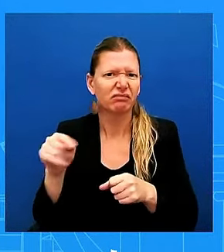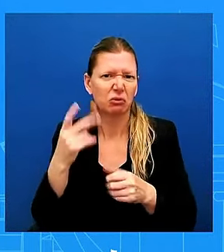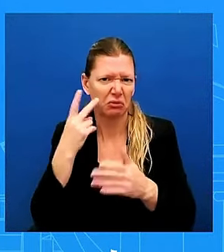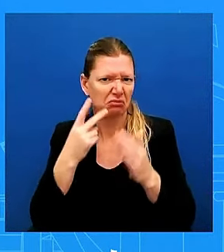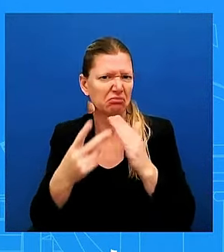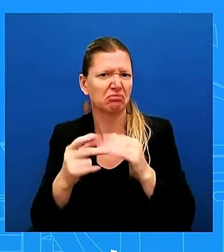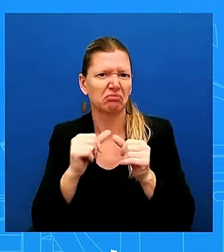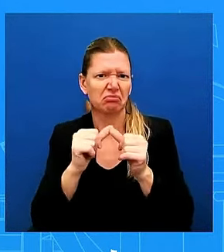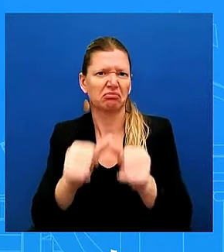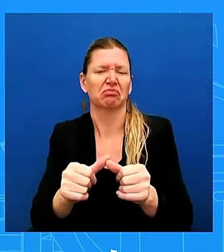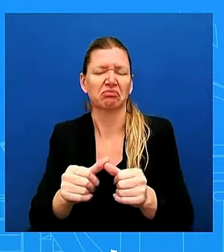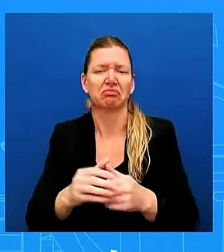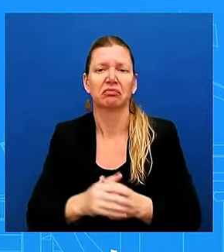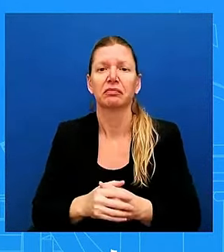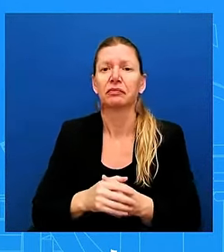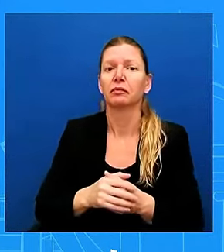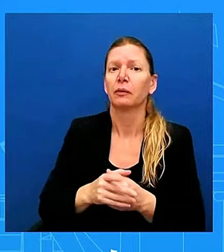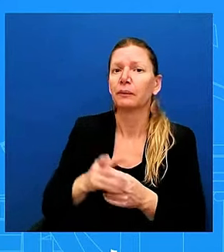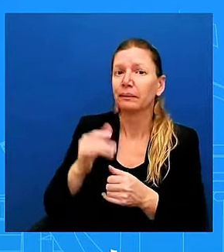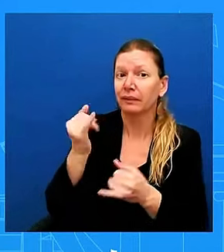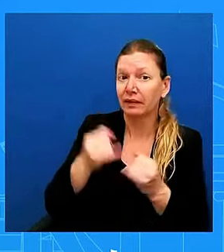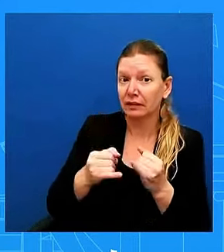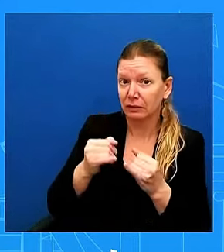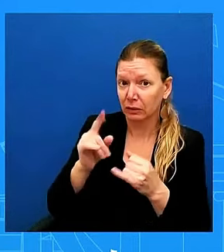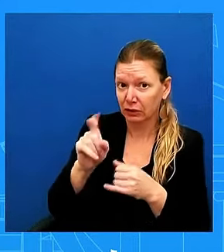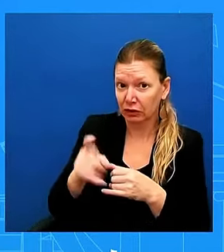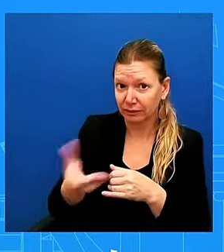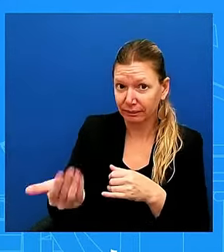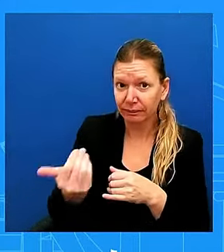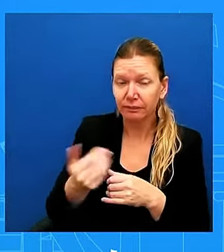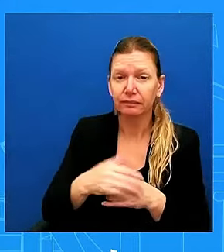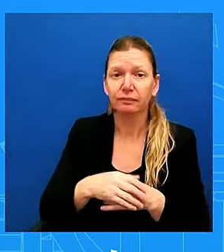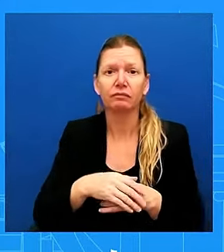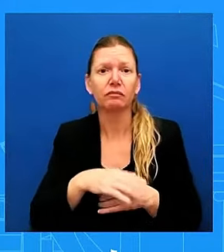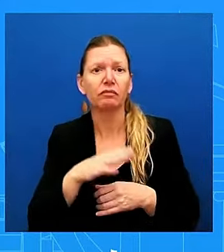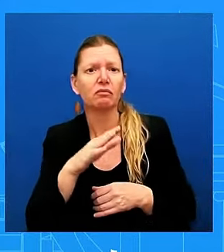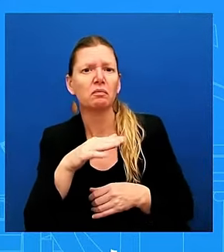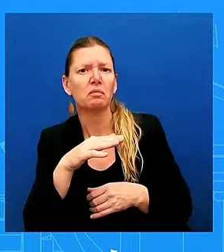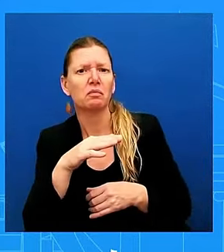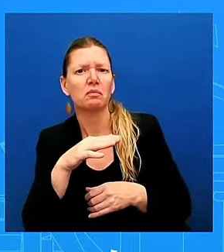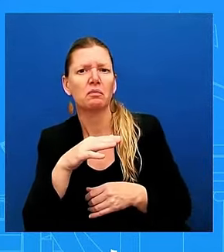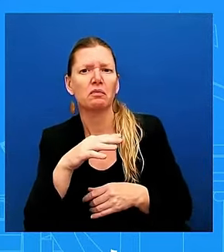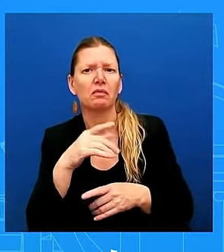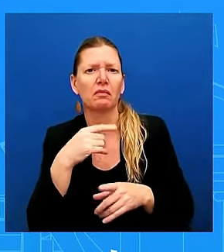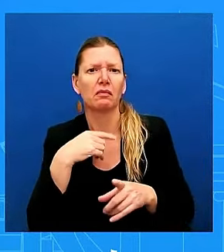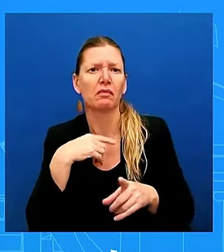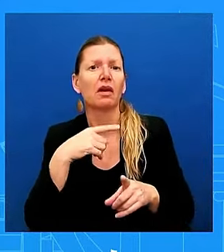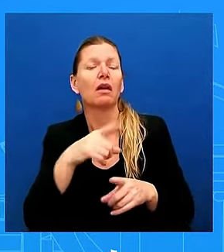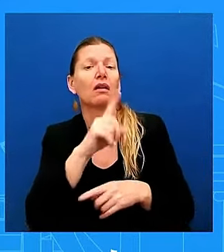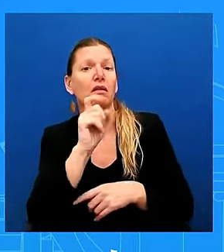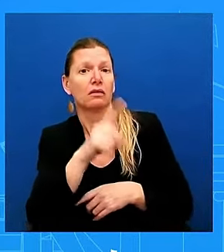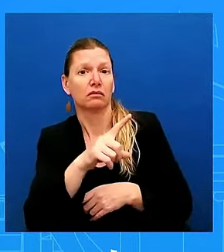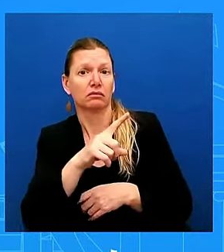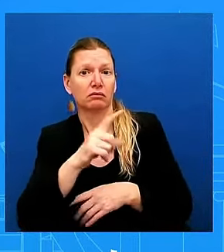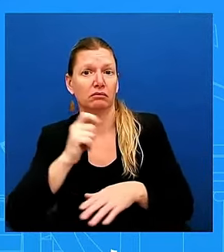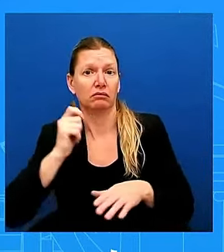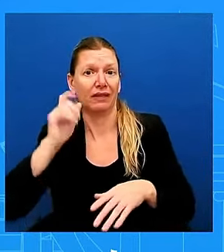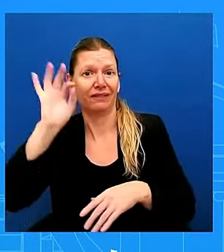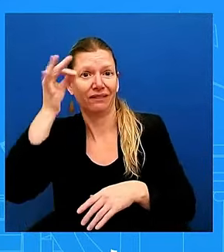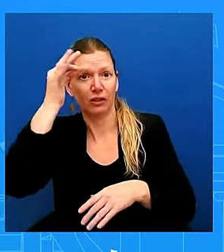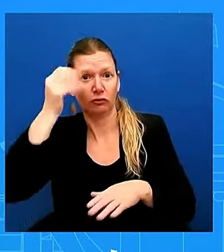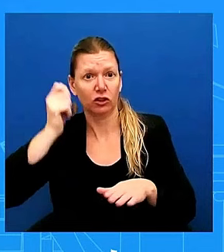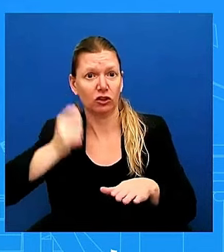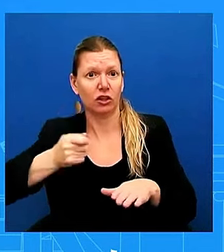A federal judge in Missouri issued an injunction blocking the president's student loan program hours after a judge in Georgia